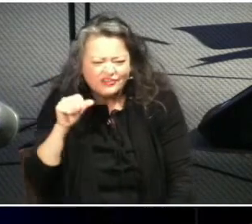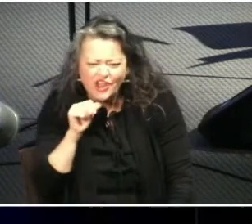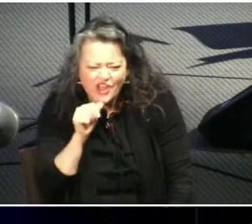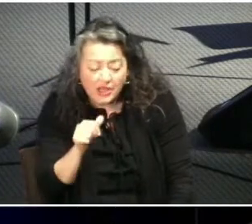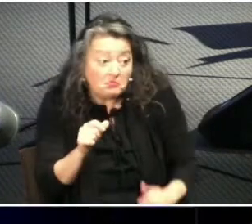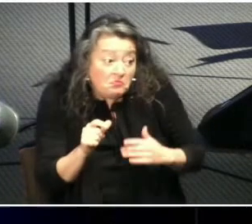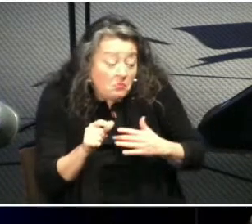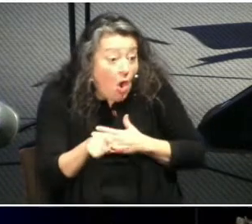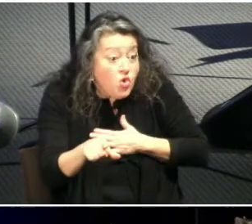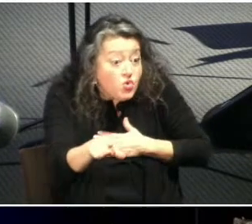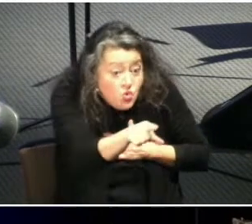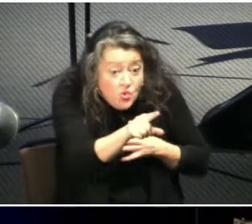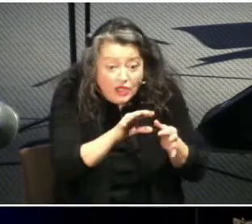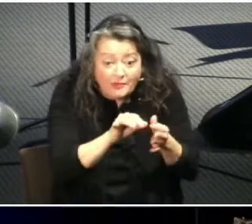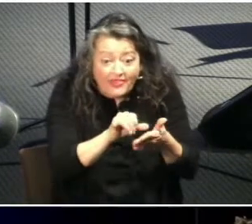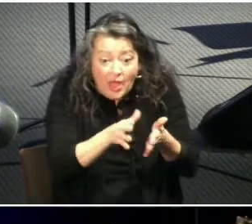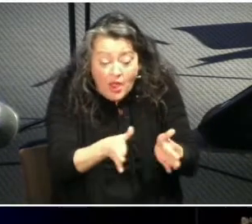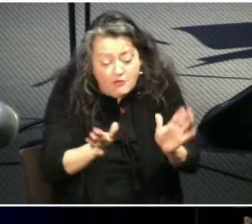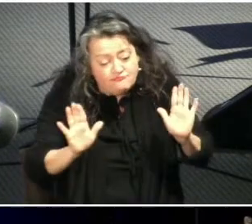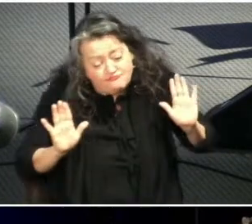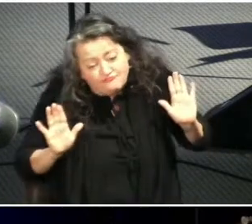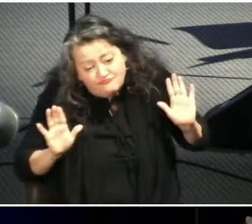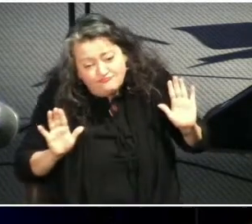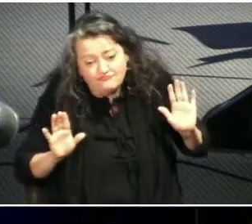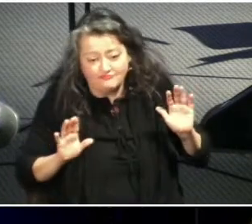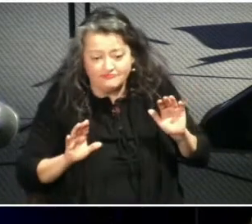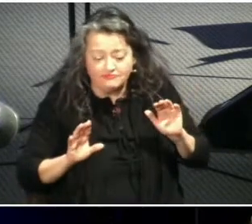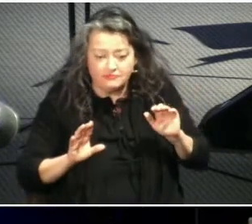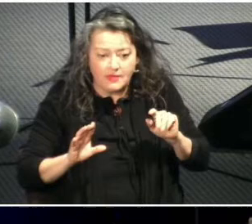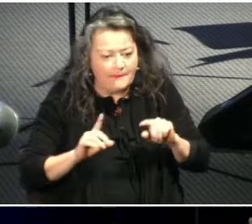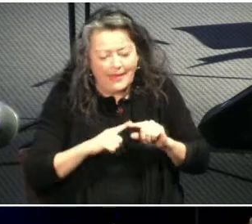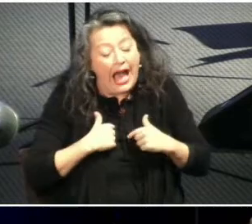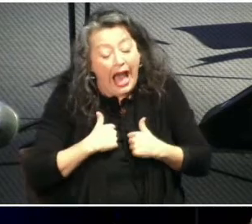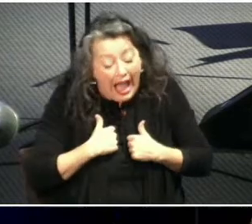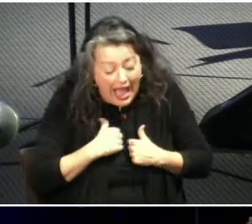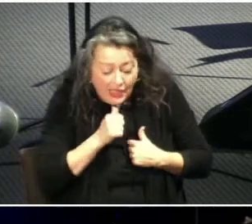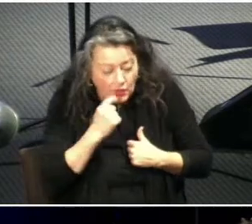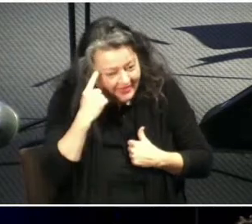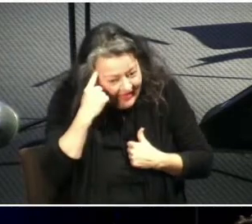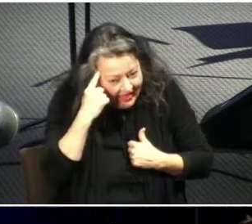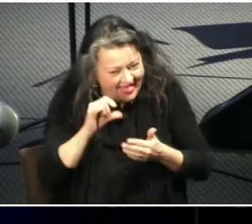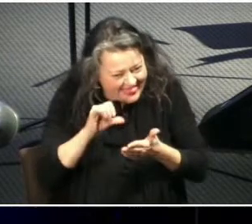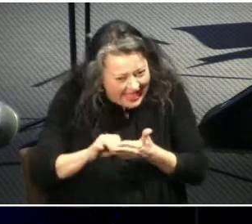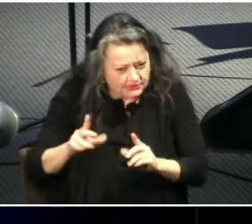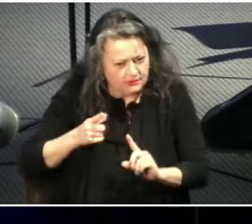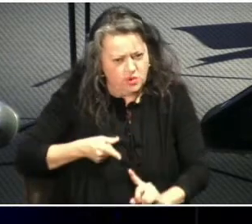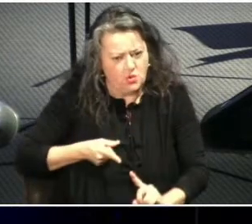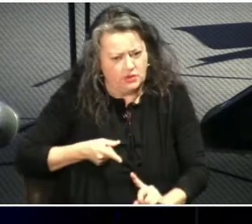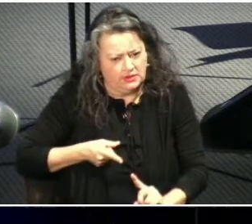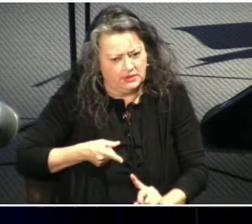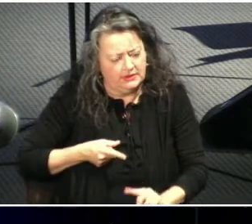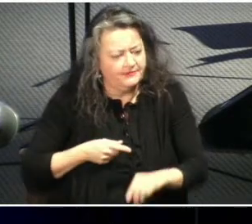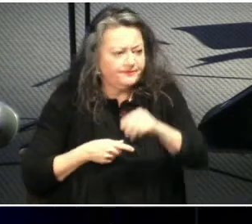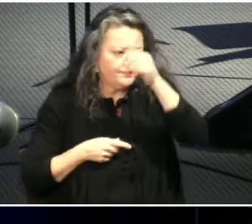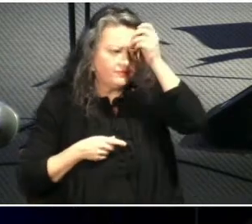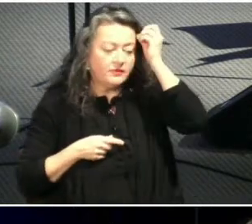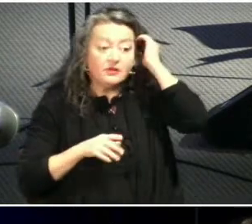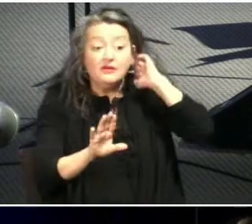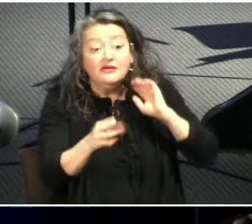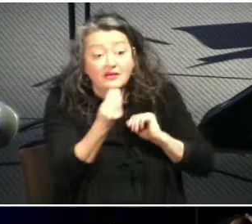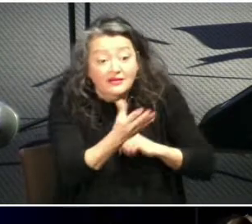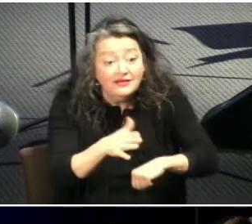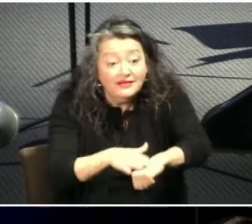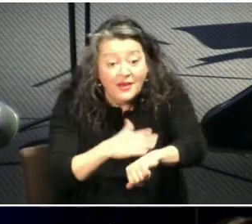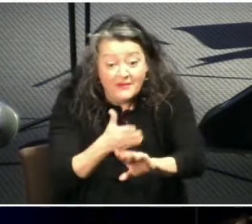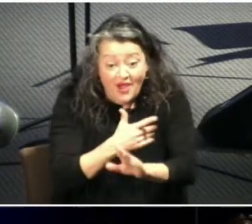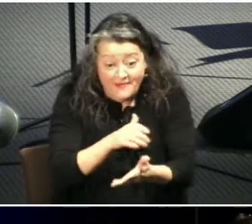sure that's specifically what paul is saying here and before i got married i will say for those of you